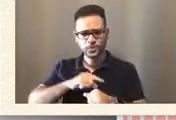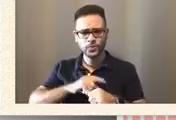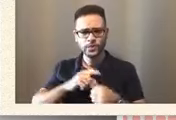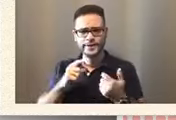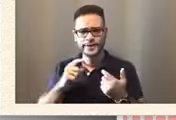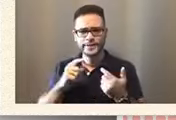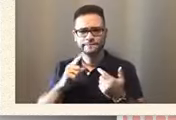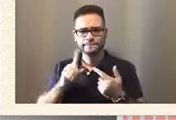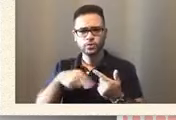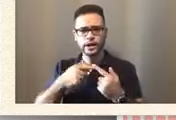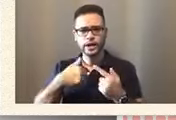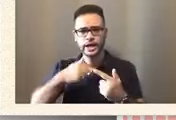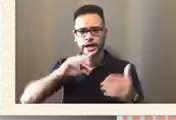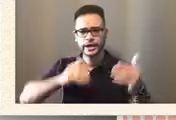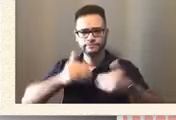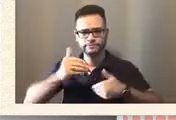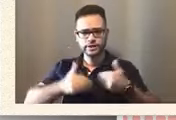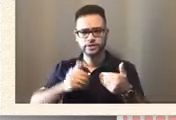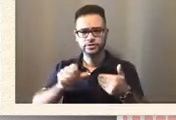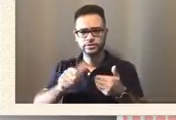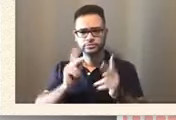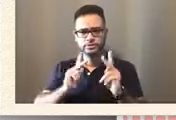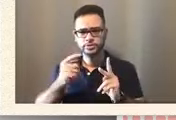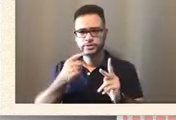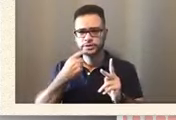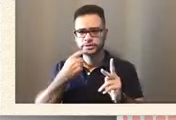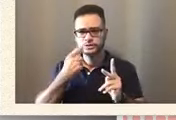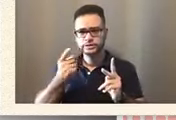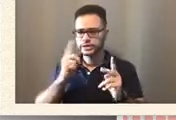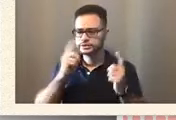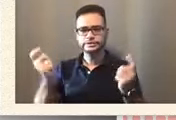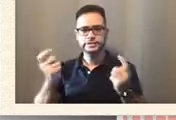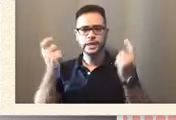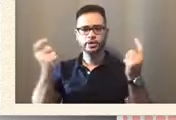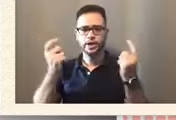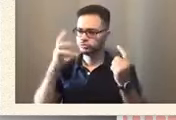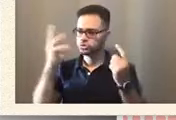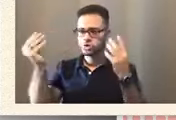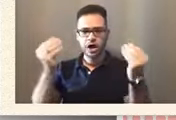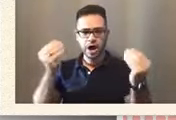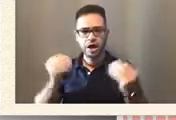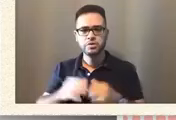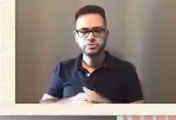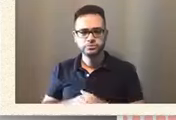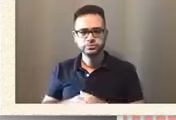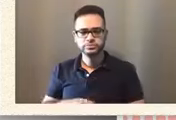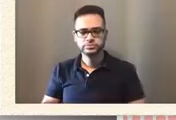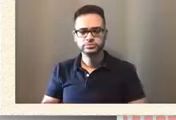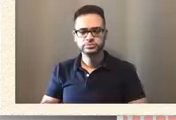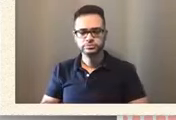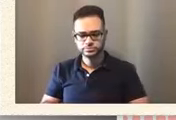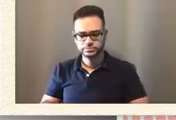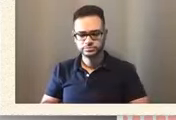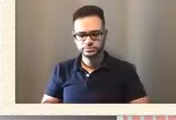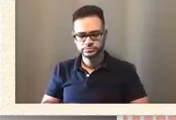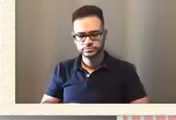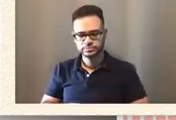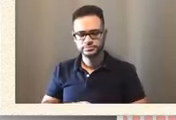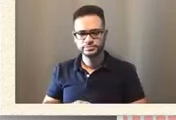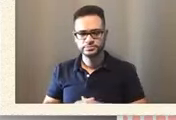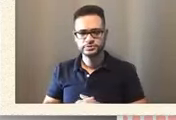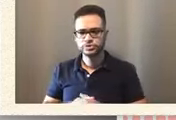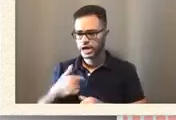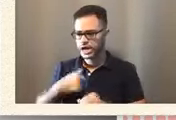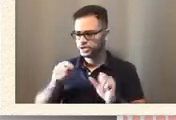Kelly yesterday, I said, let's celebrate and go out. Okay. So should I go get some